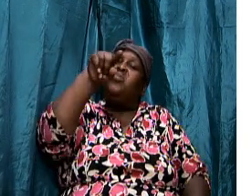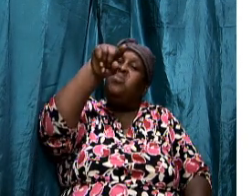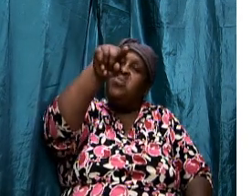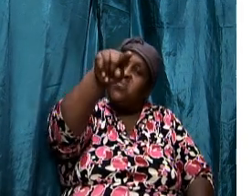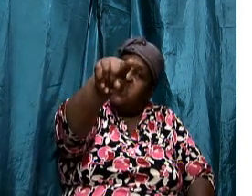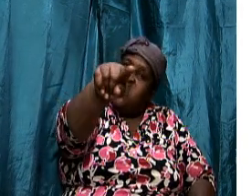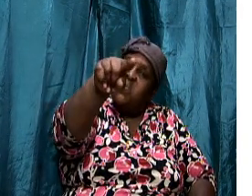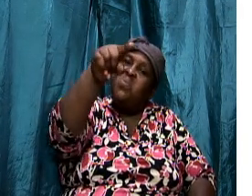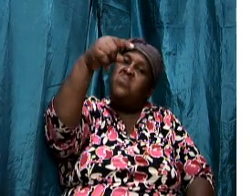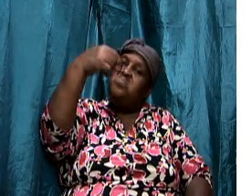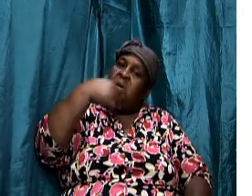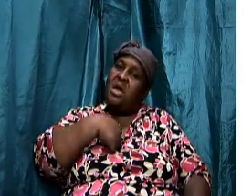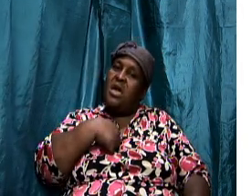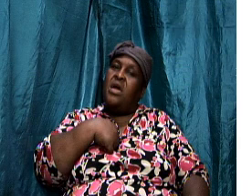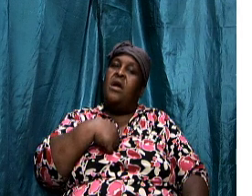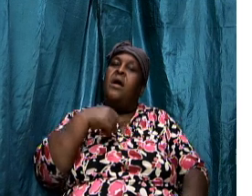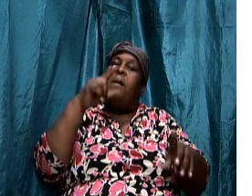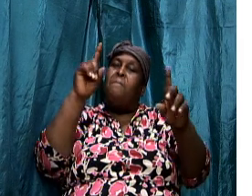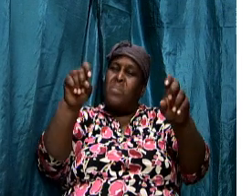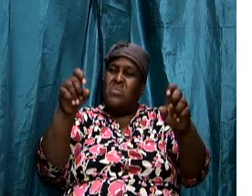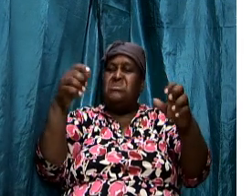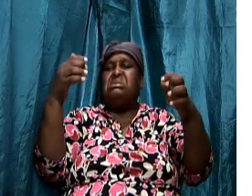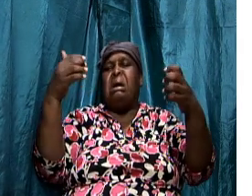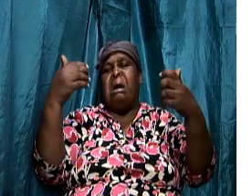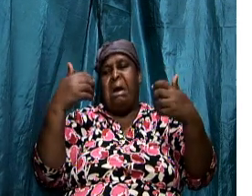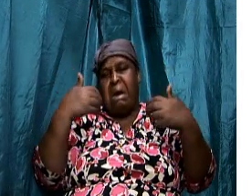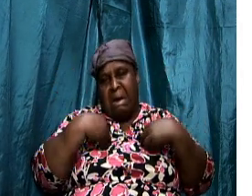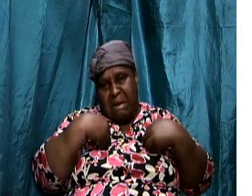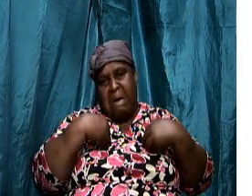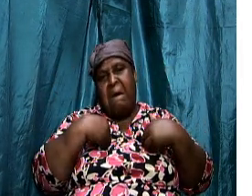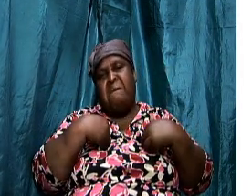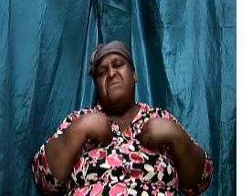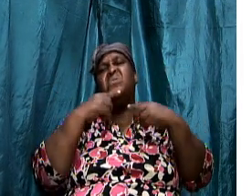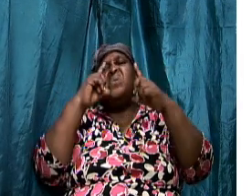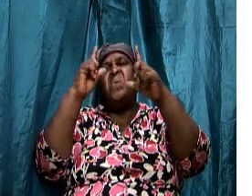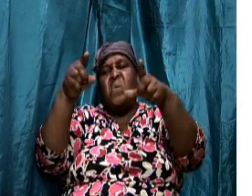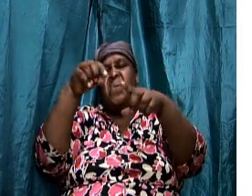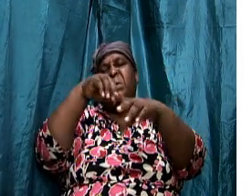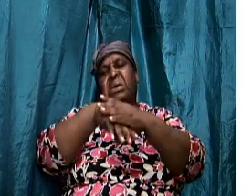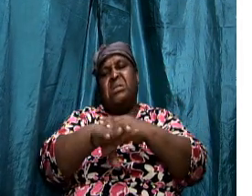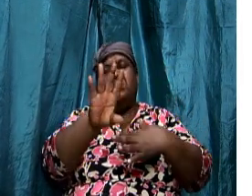to have taking us into the battle.